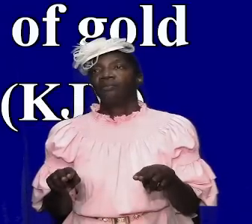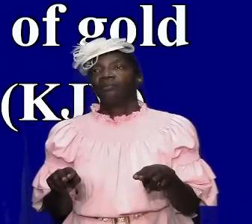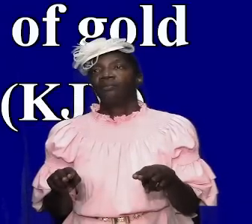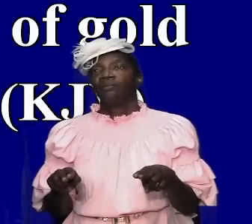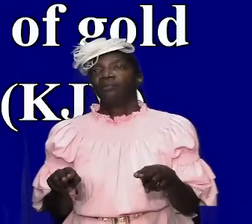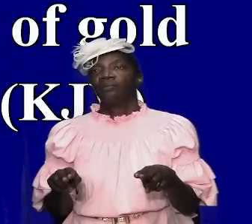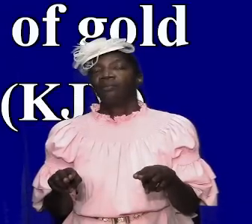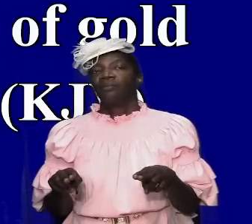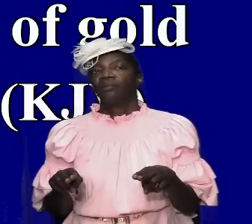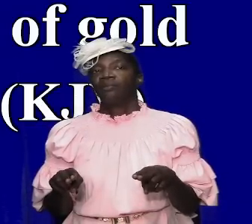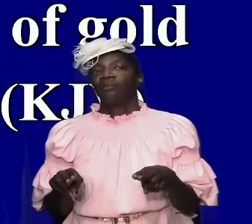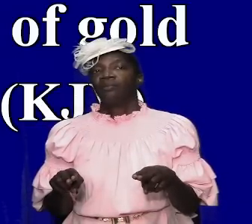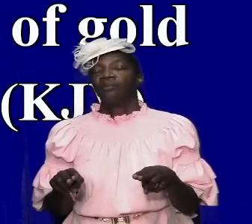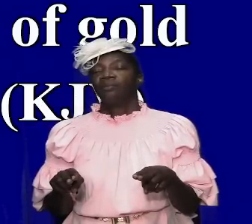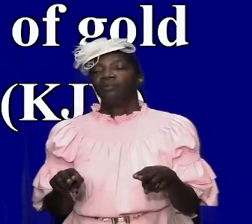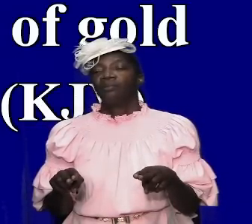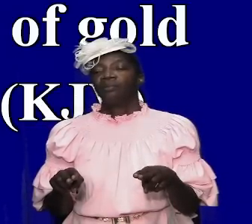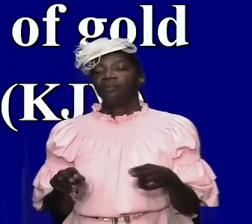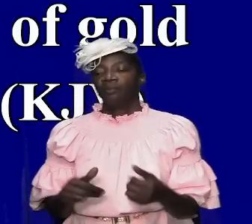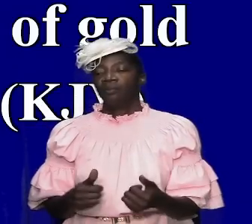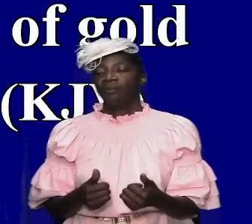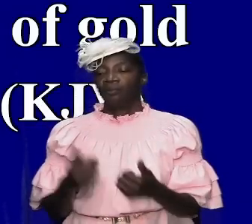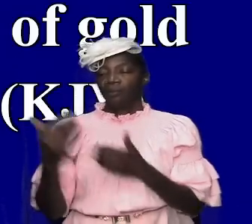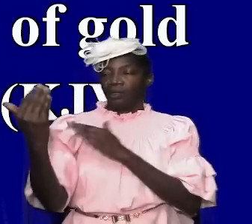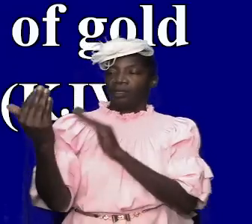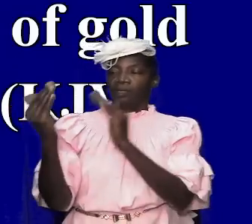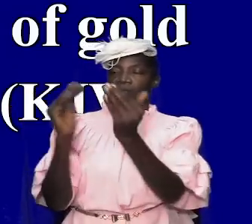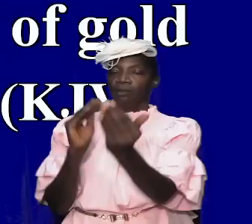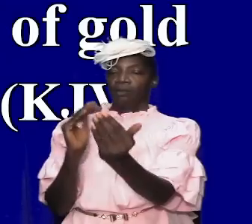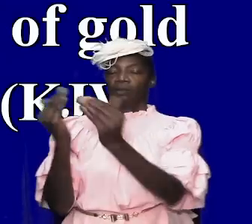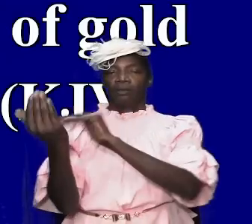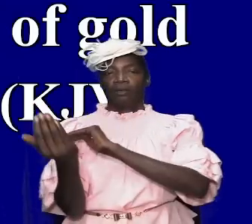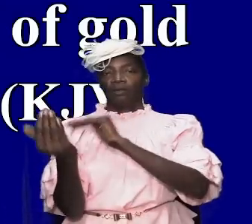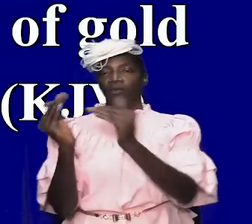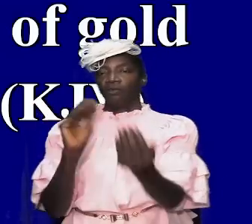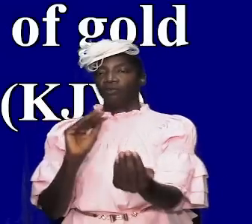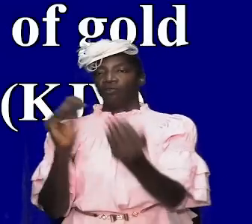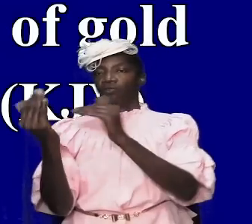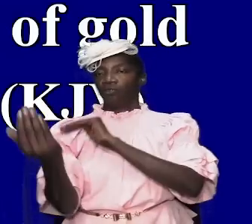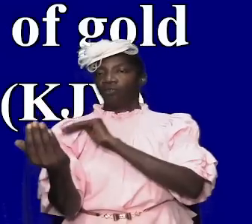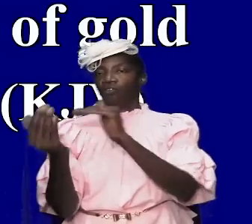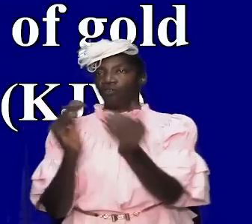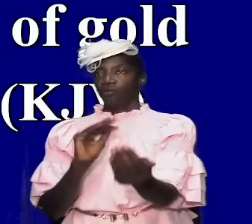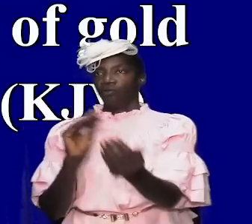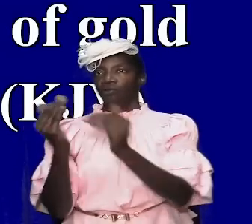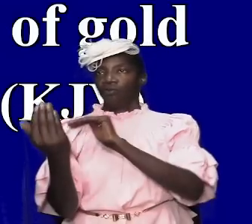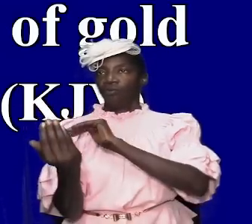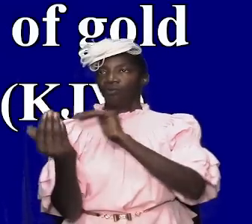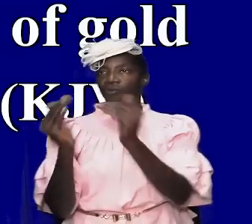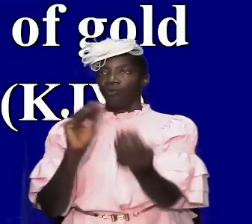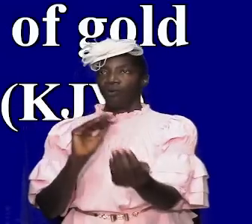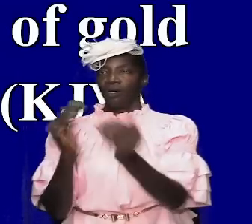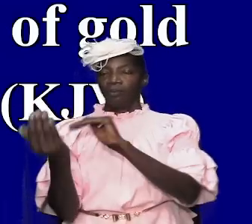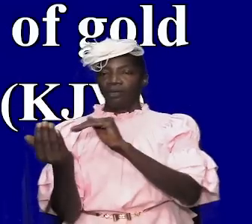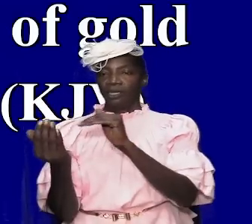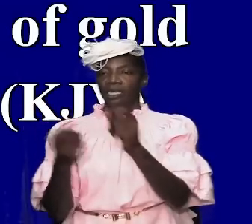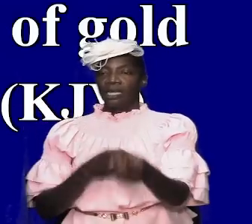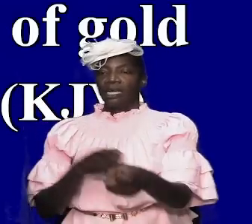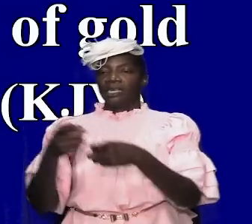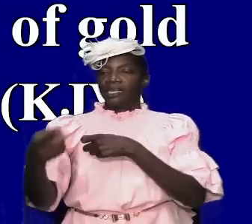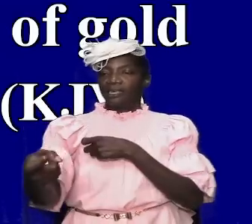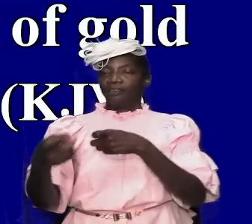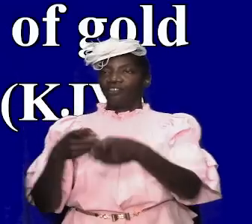a swapping that took place yes there was a a swapping an exchange